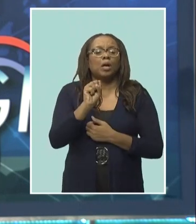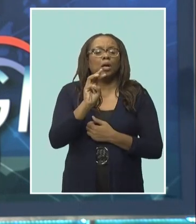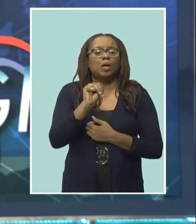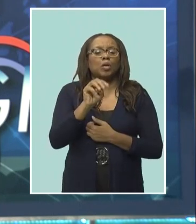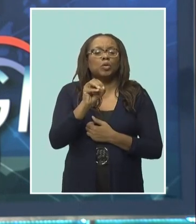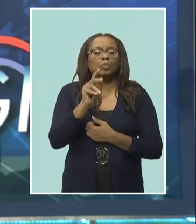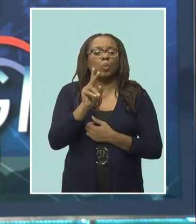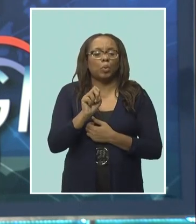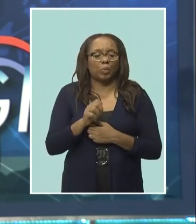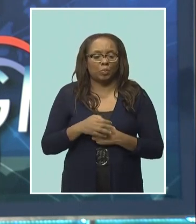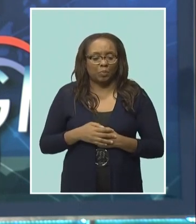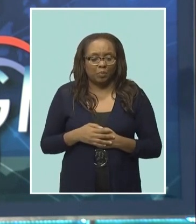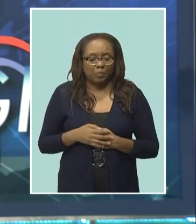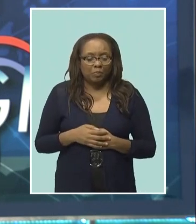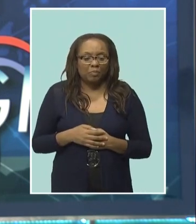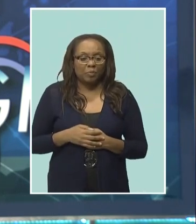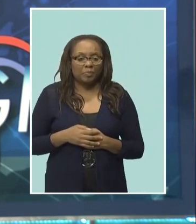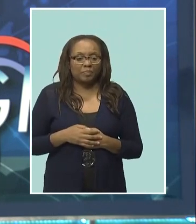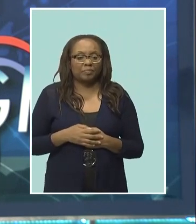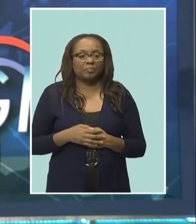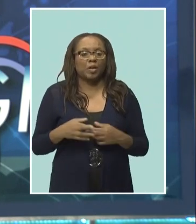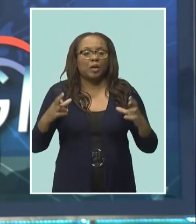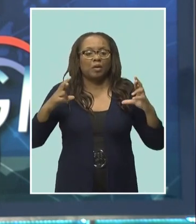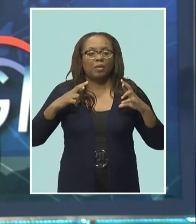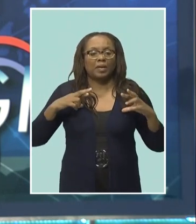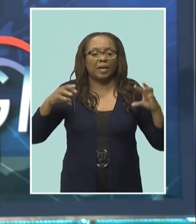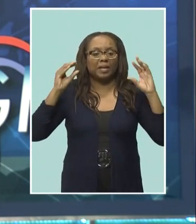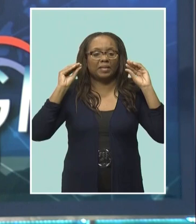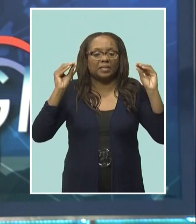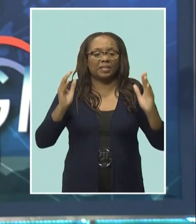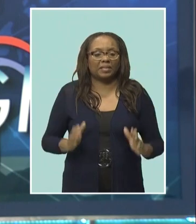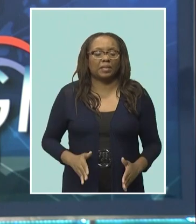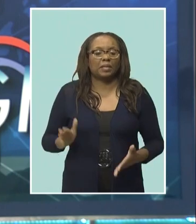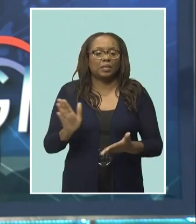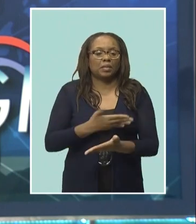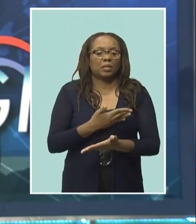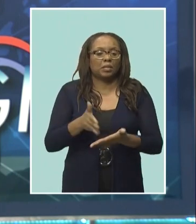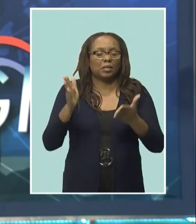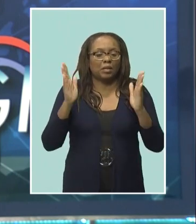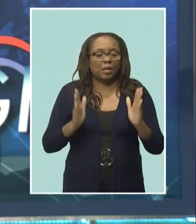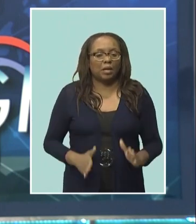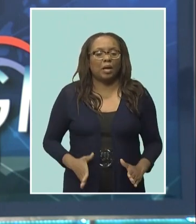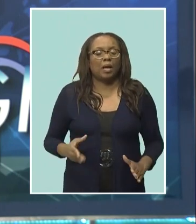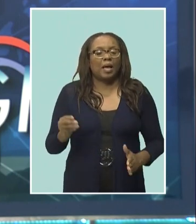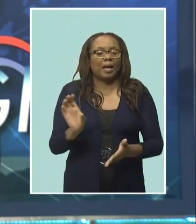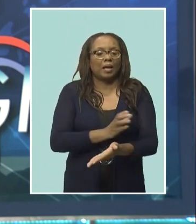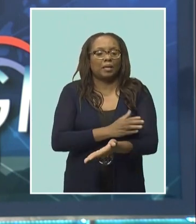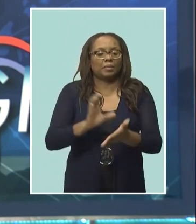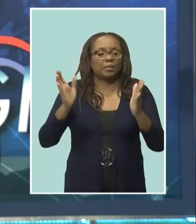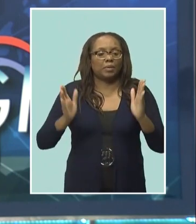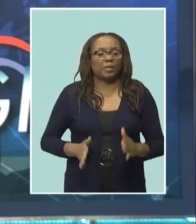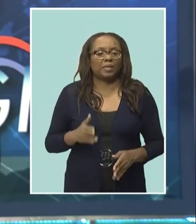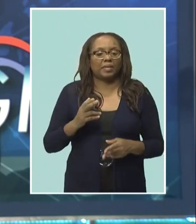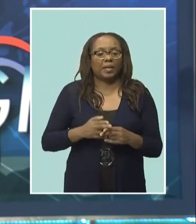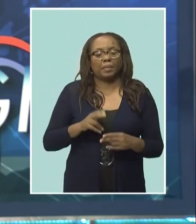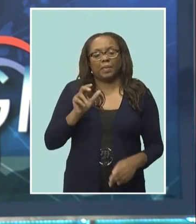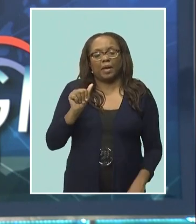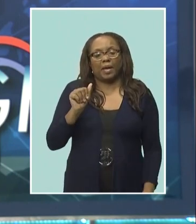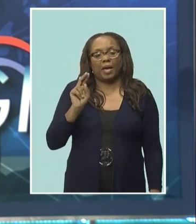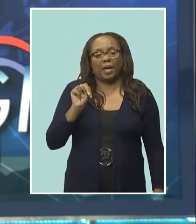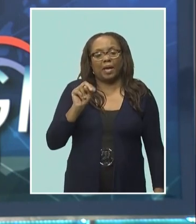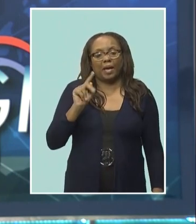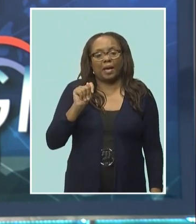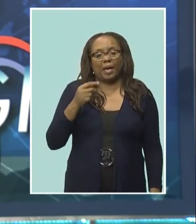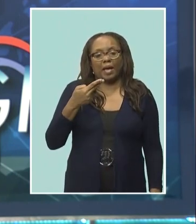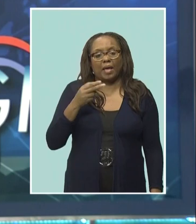Retired teacher, songwriter, calypsonian, and lover of sports and culture, Anthony Warren has been laid to rest. His last rites were performed